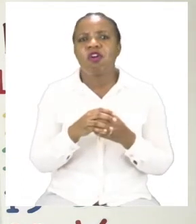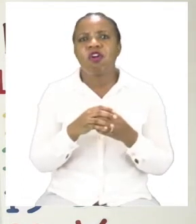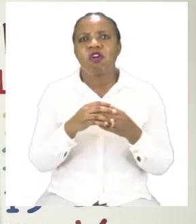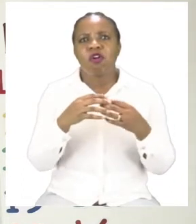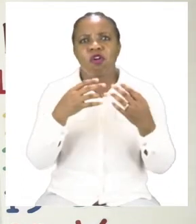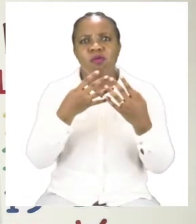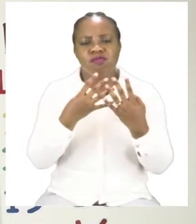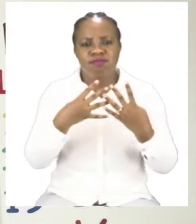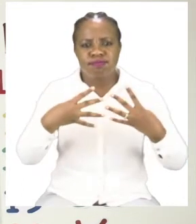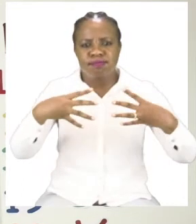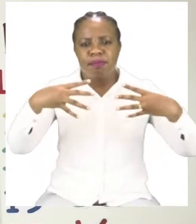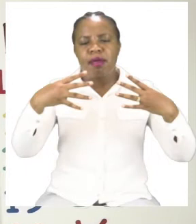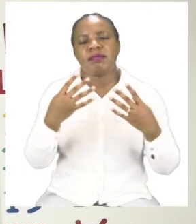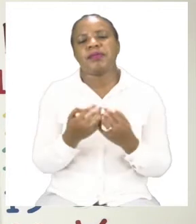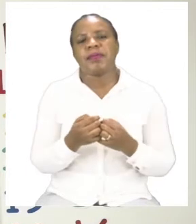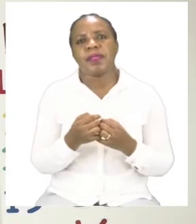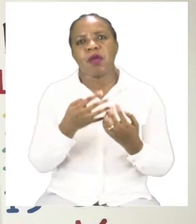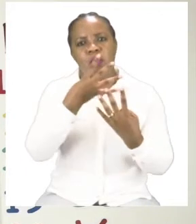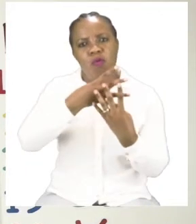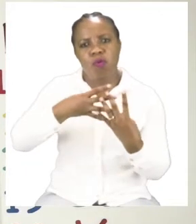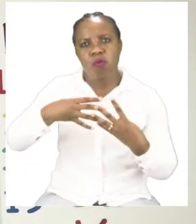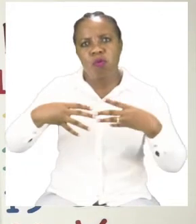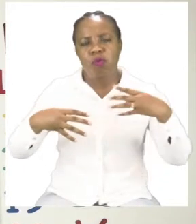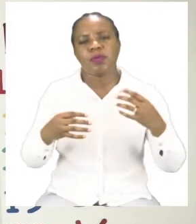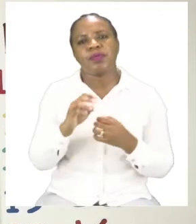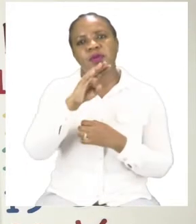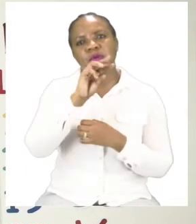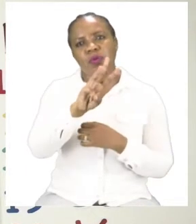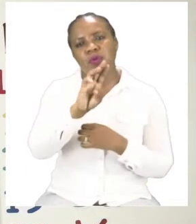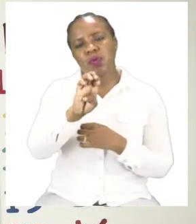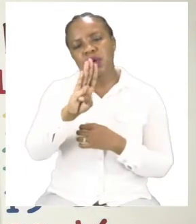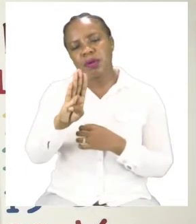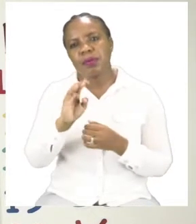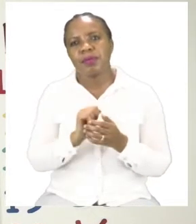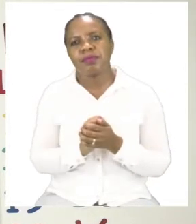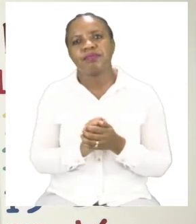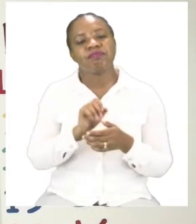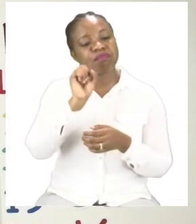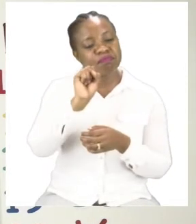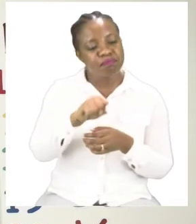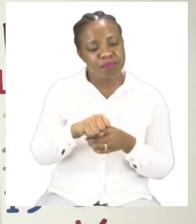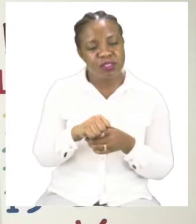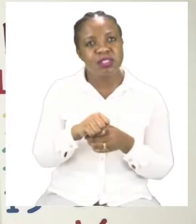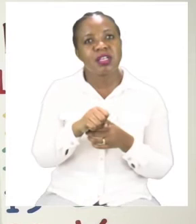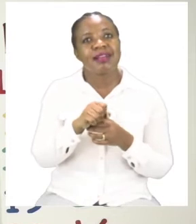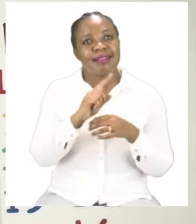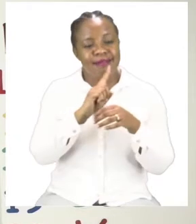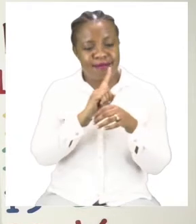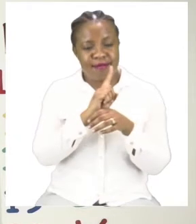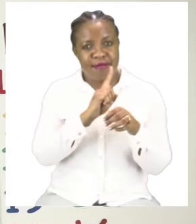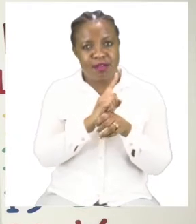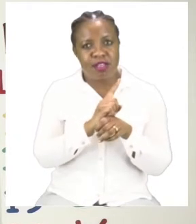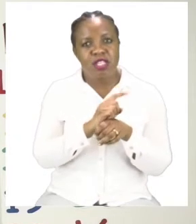If you guessed web. If well done. This is a web. So we are going to